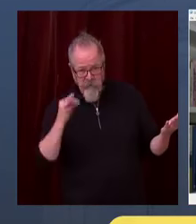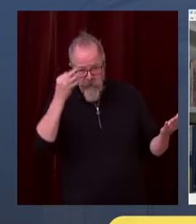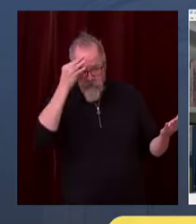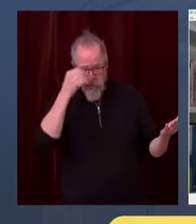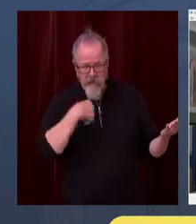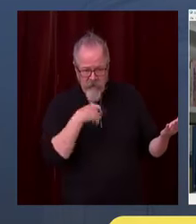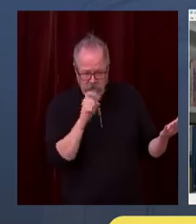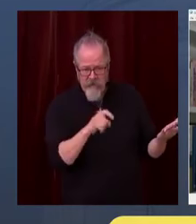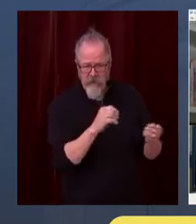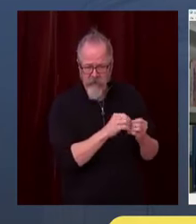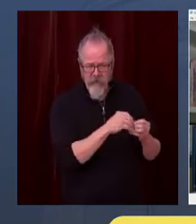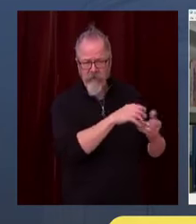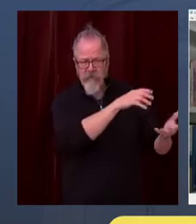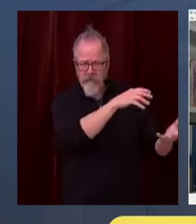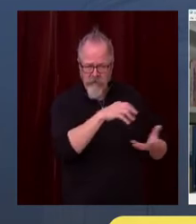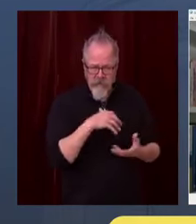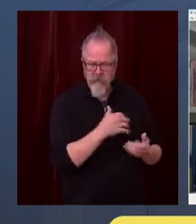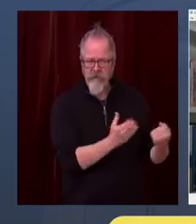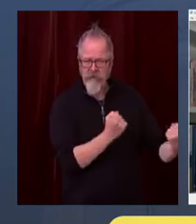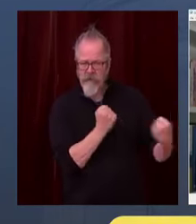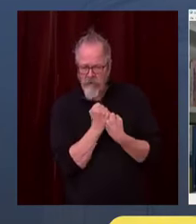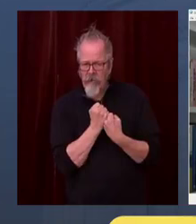course, for public health funding.